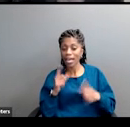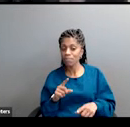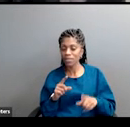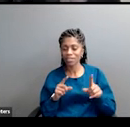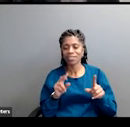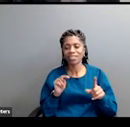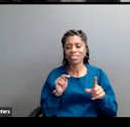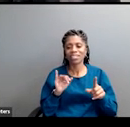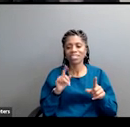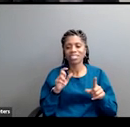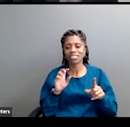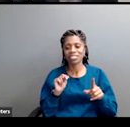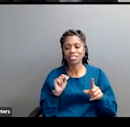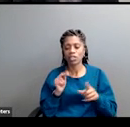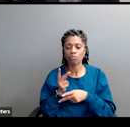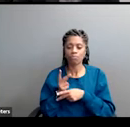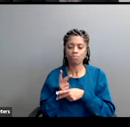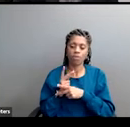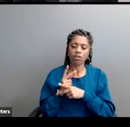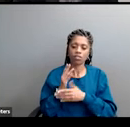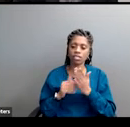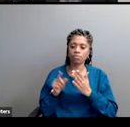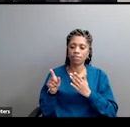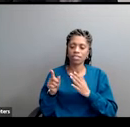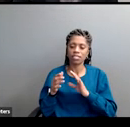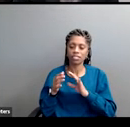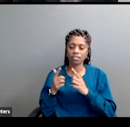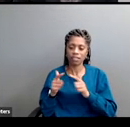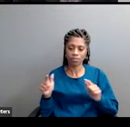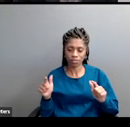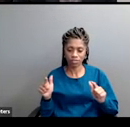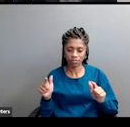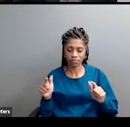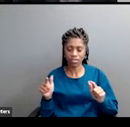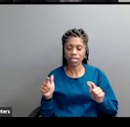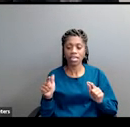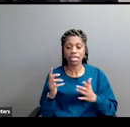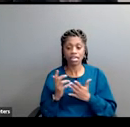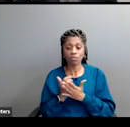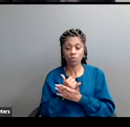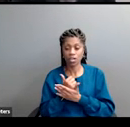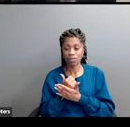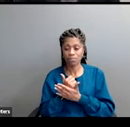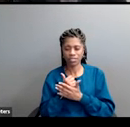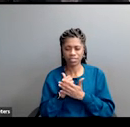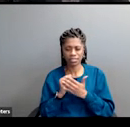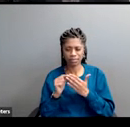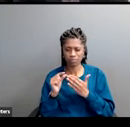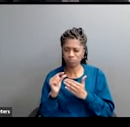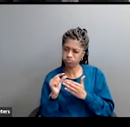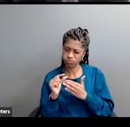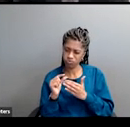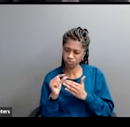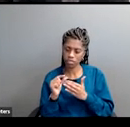He won just barely in 1968. He still wasn't sure about this dog whistle strategy.